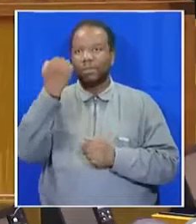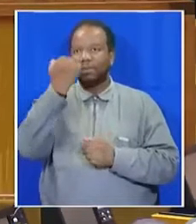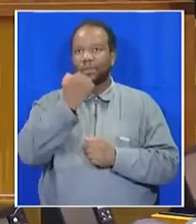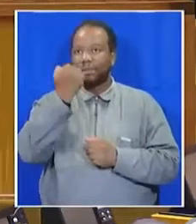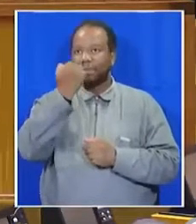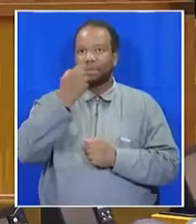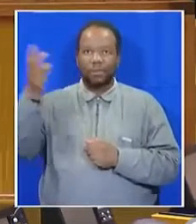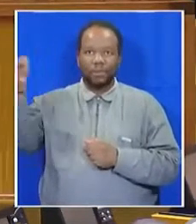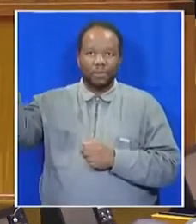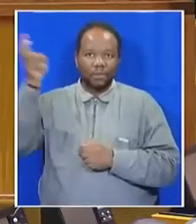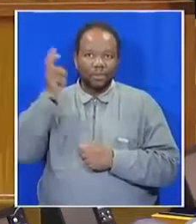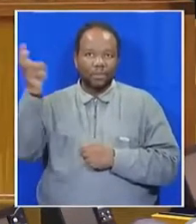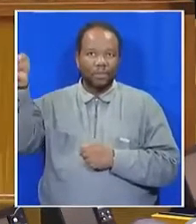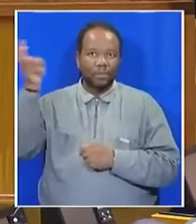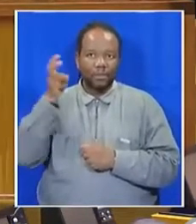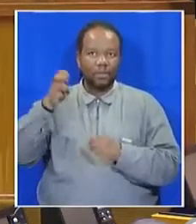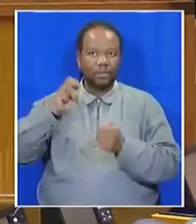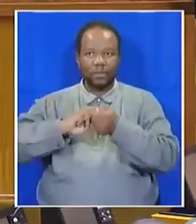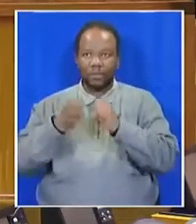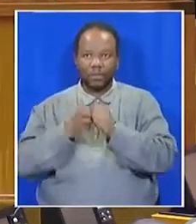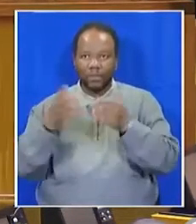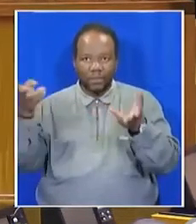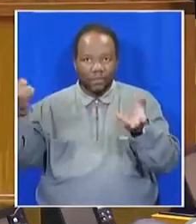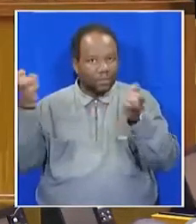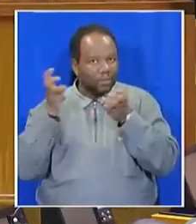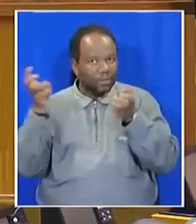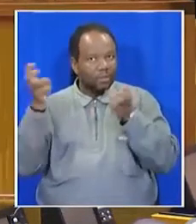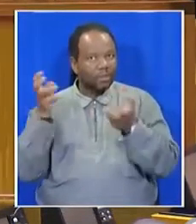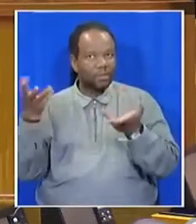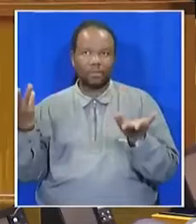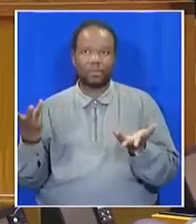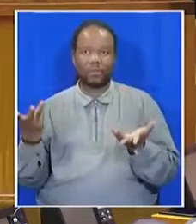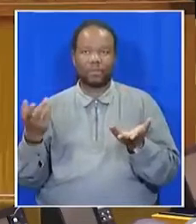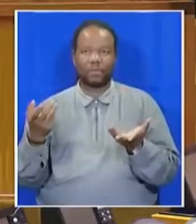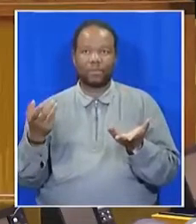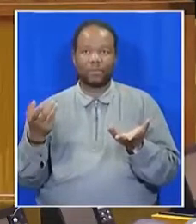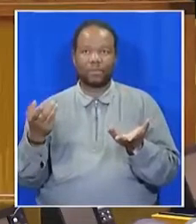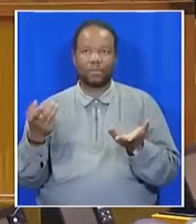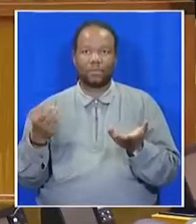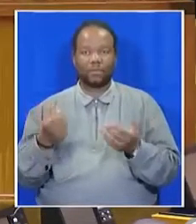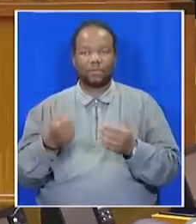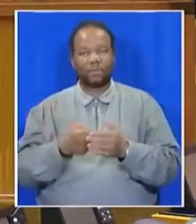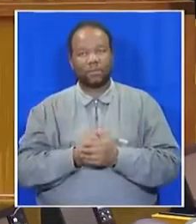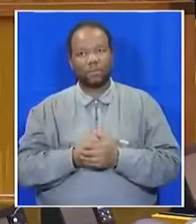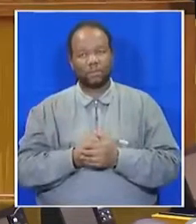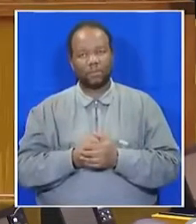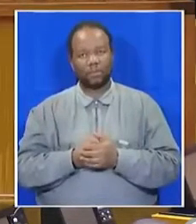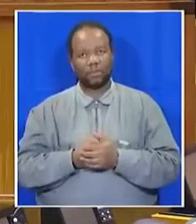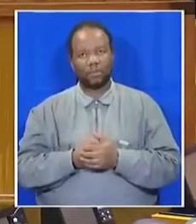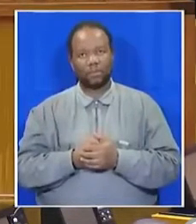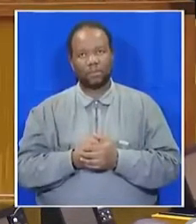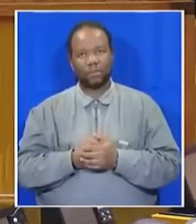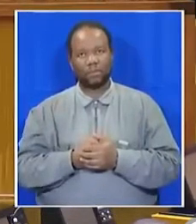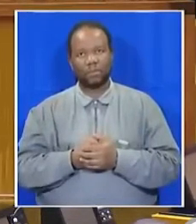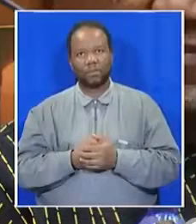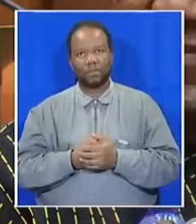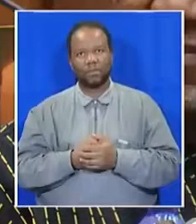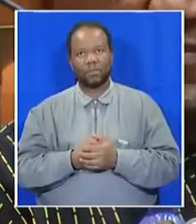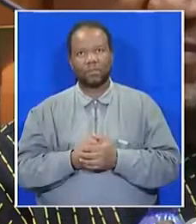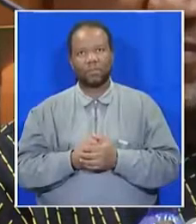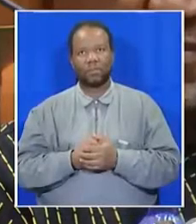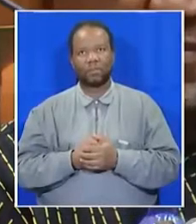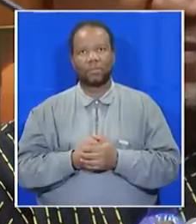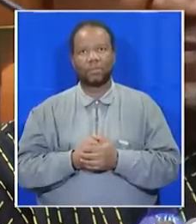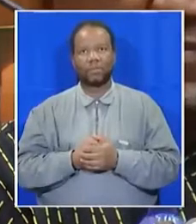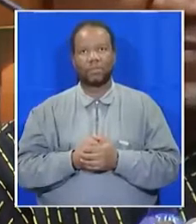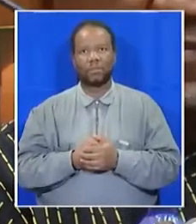the good fortune to sit in this chair. And let me say publicly to all that have now listened